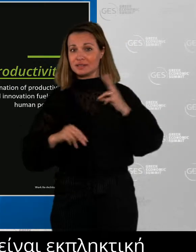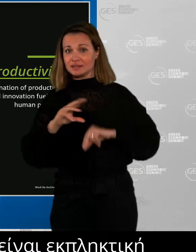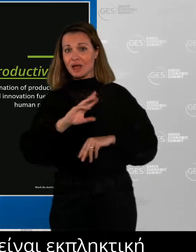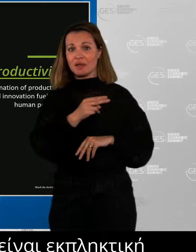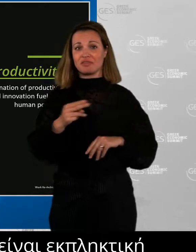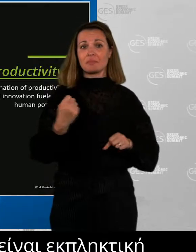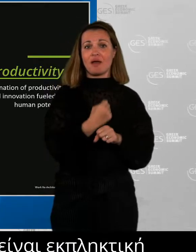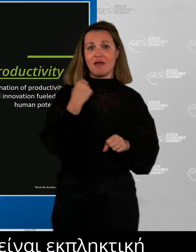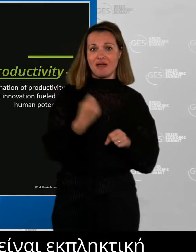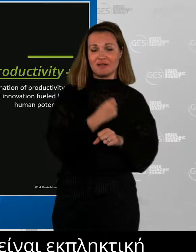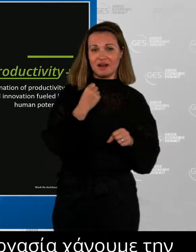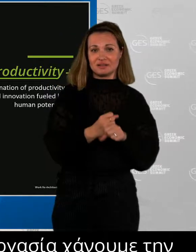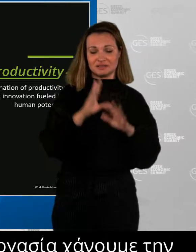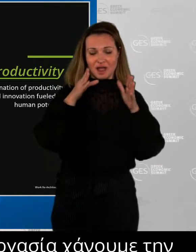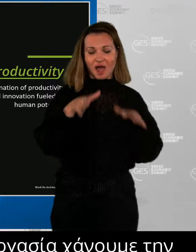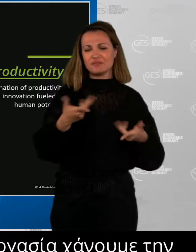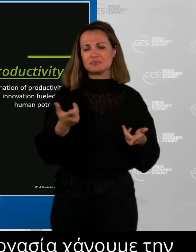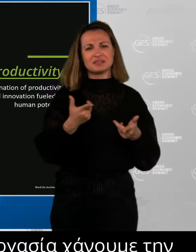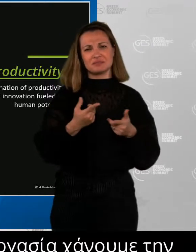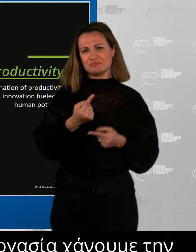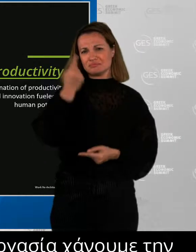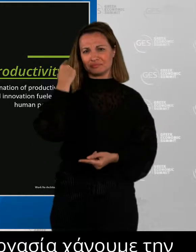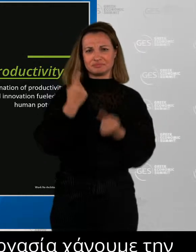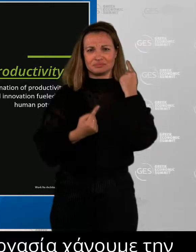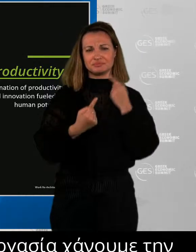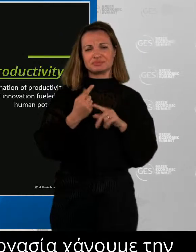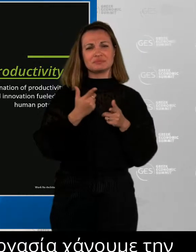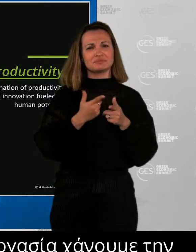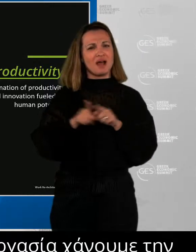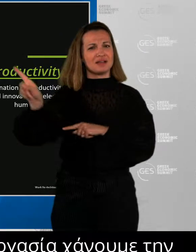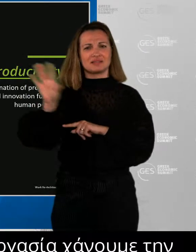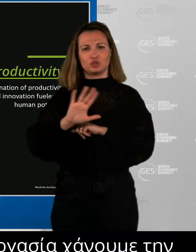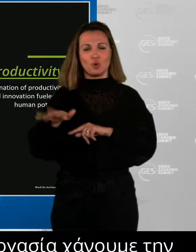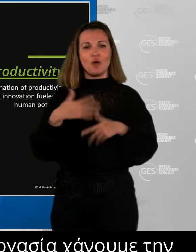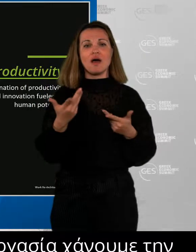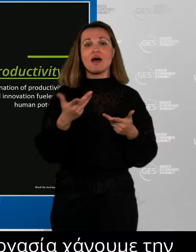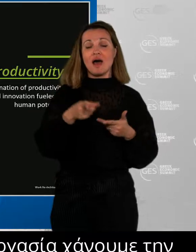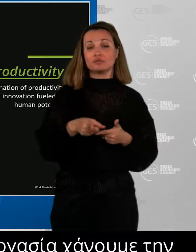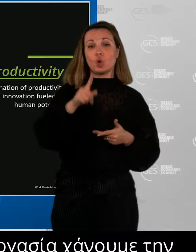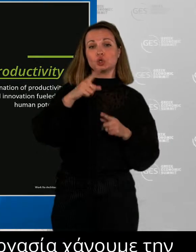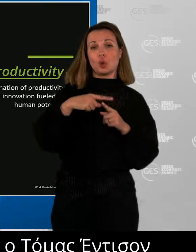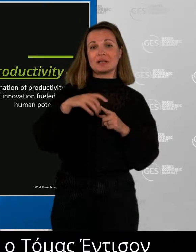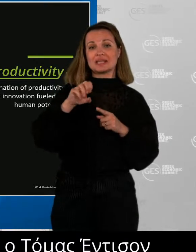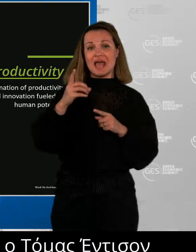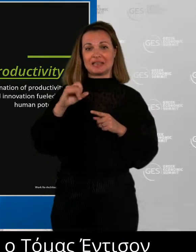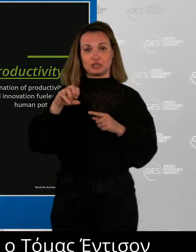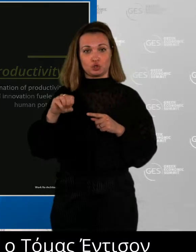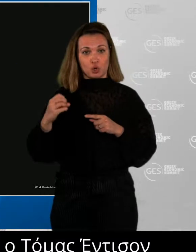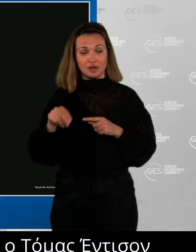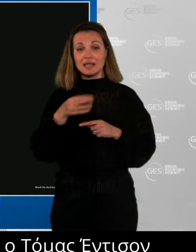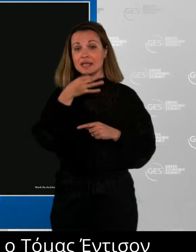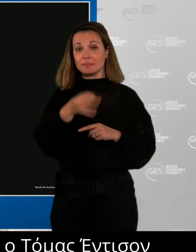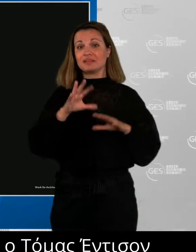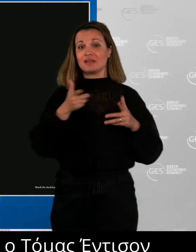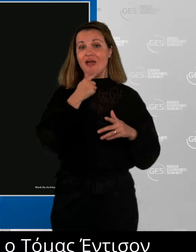Edison has said, opportunity comes in the form of work, but we miss it because we're wearing overalls. And